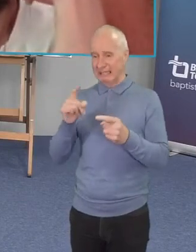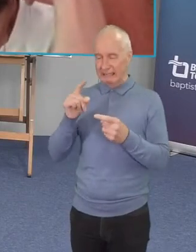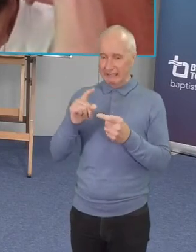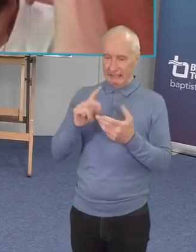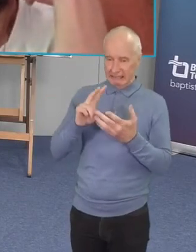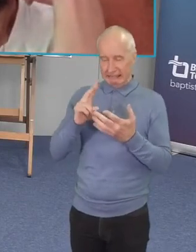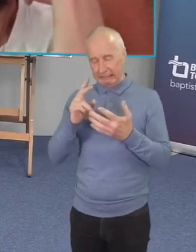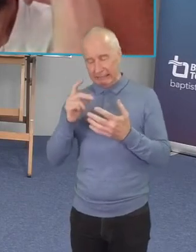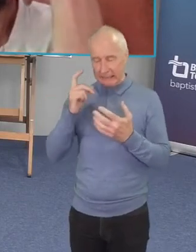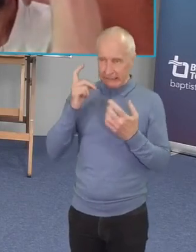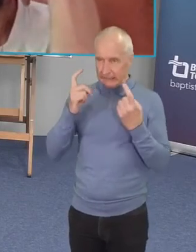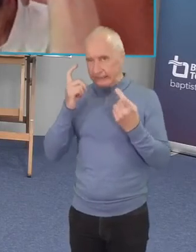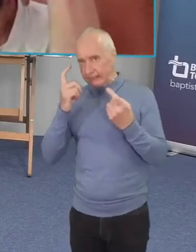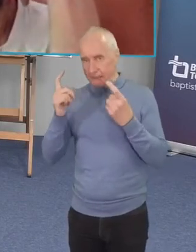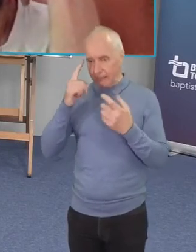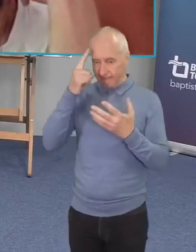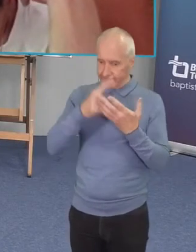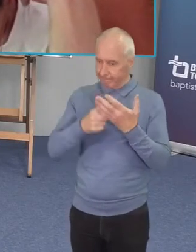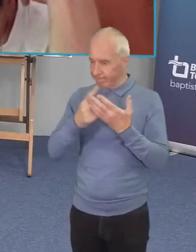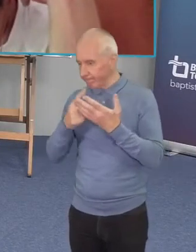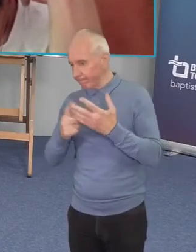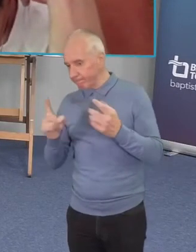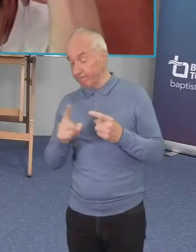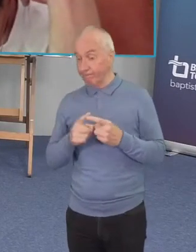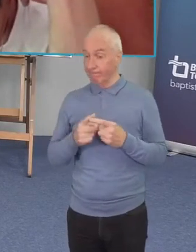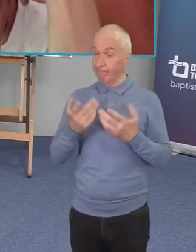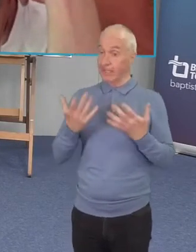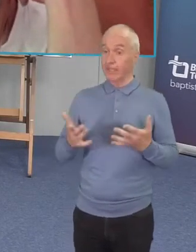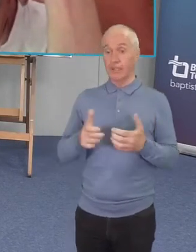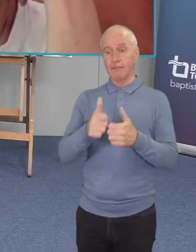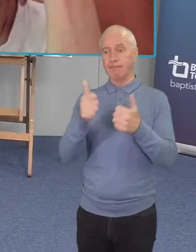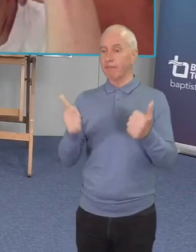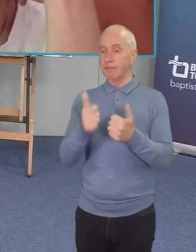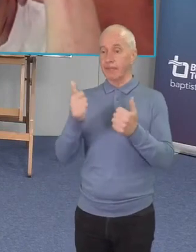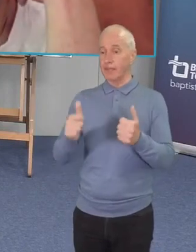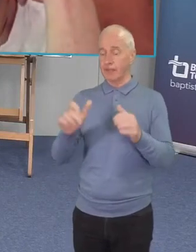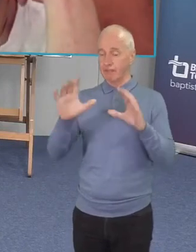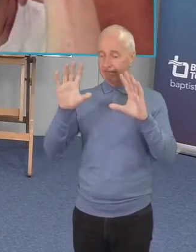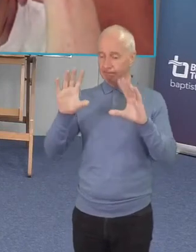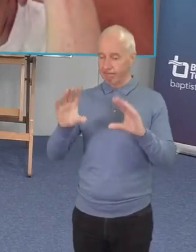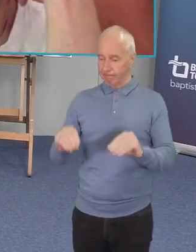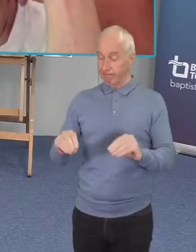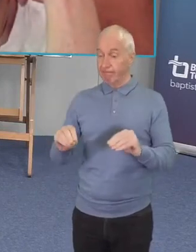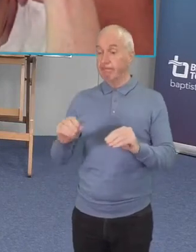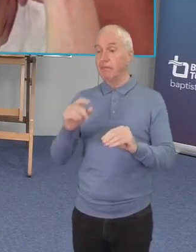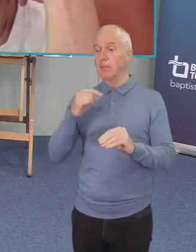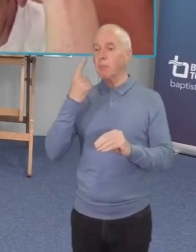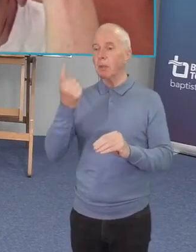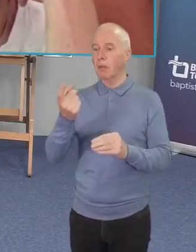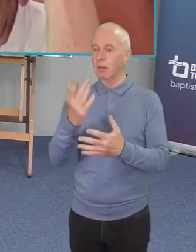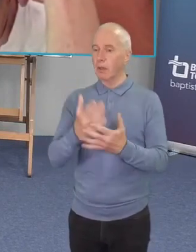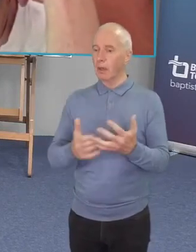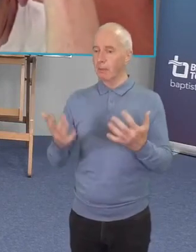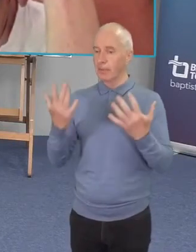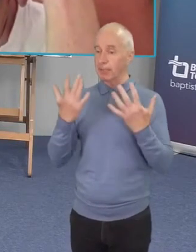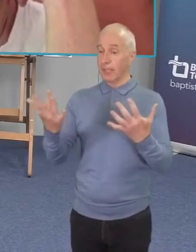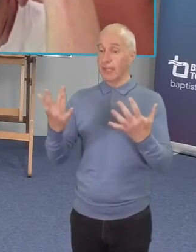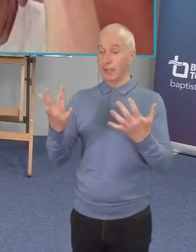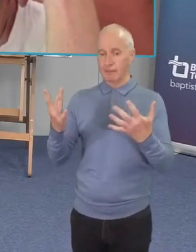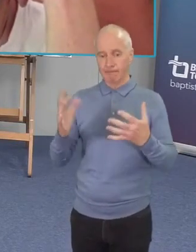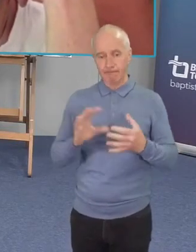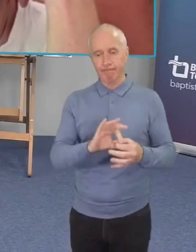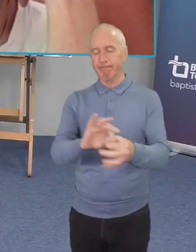decisions that's it from us here today but we look forward to seeing you tomorrow 10 30 as we join together in worship